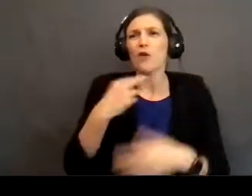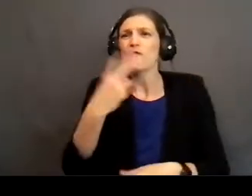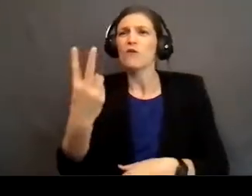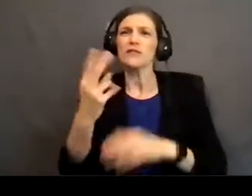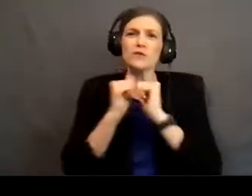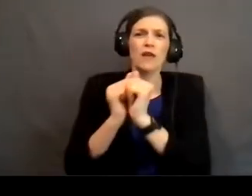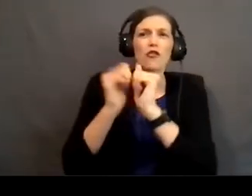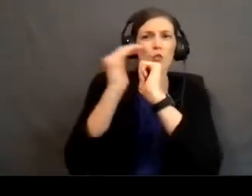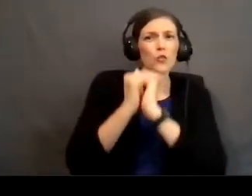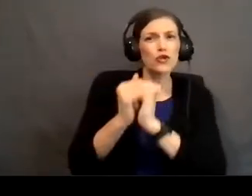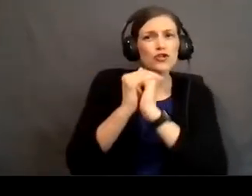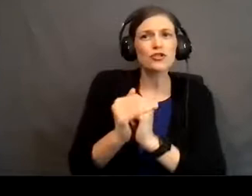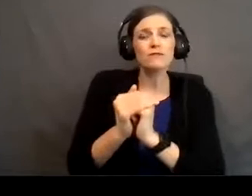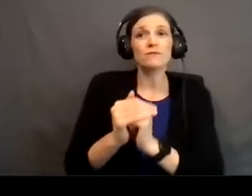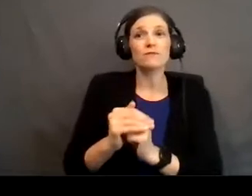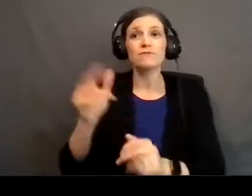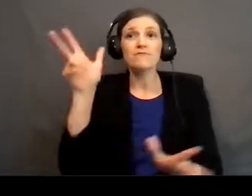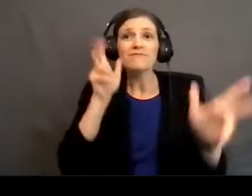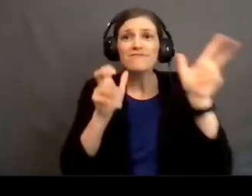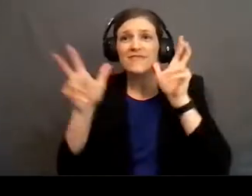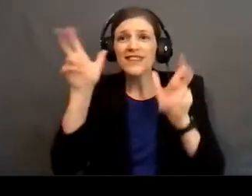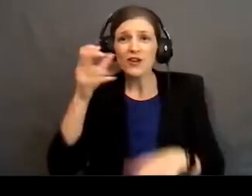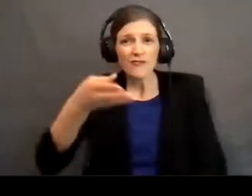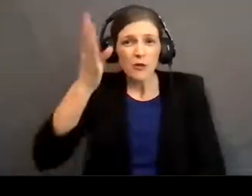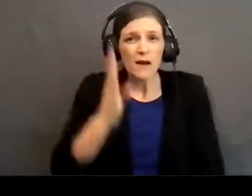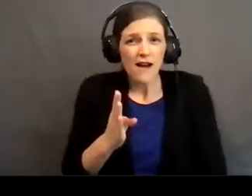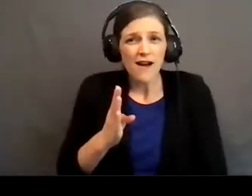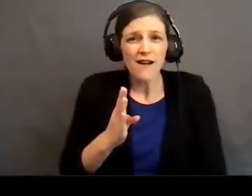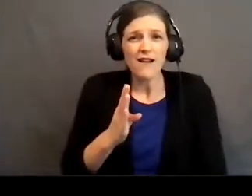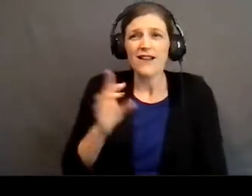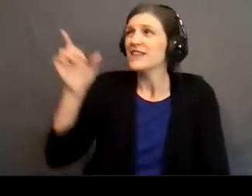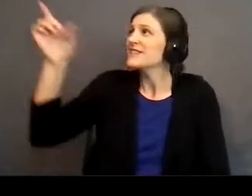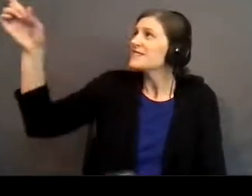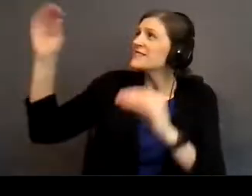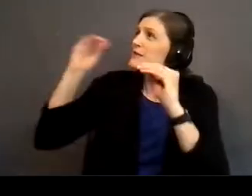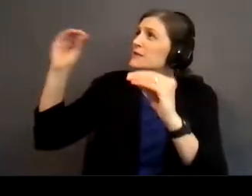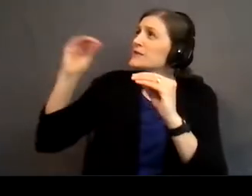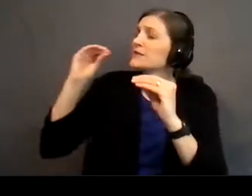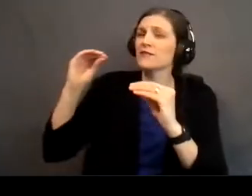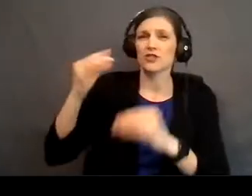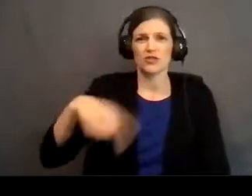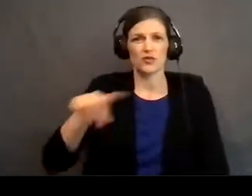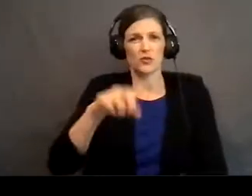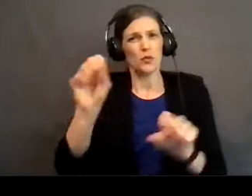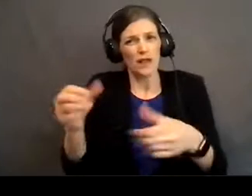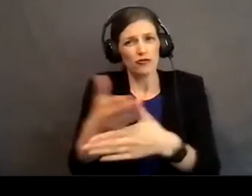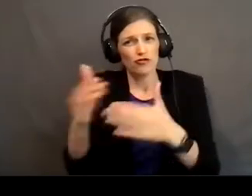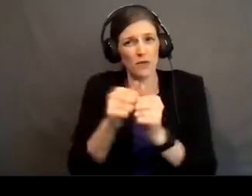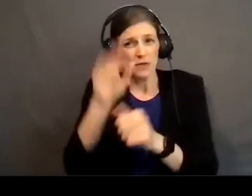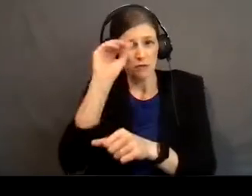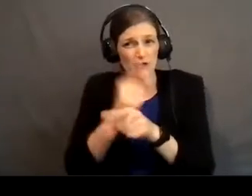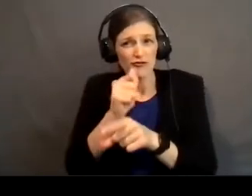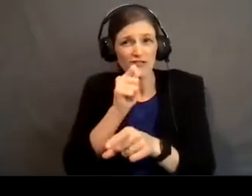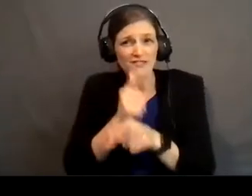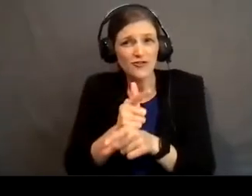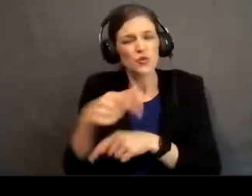worship, hearing from God, having Him speak to you. You're able to share that with your brothers and sisters here. You are